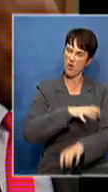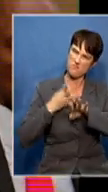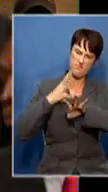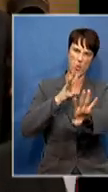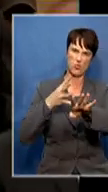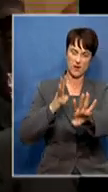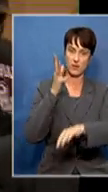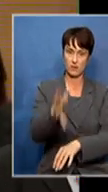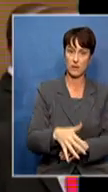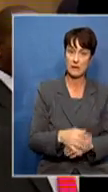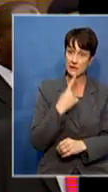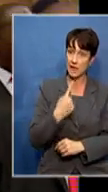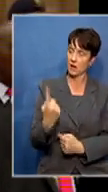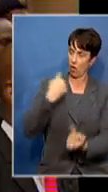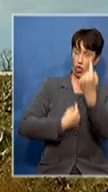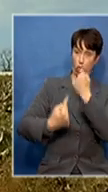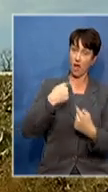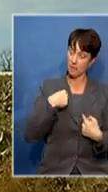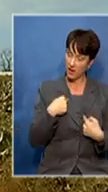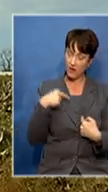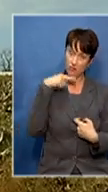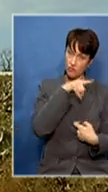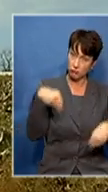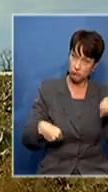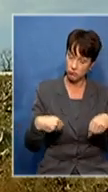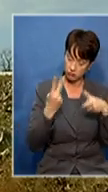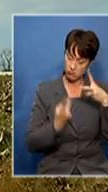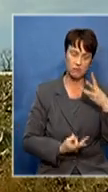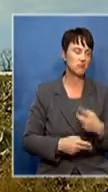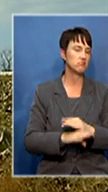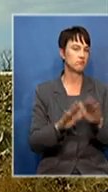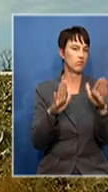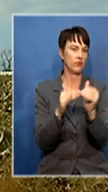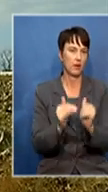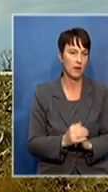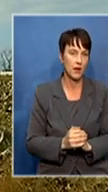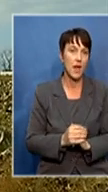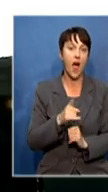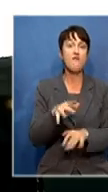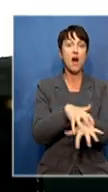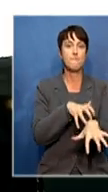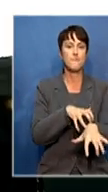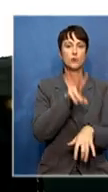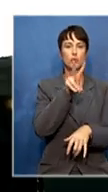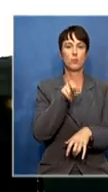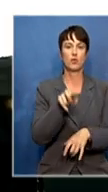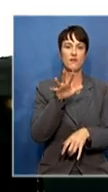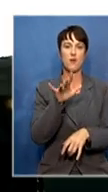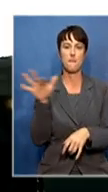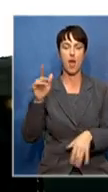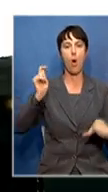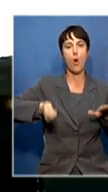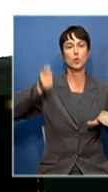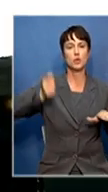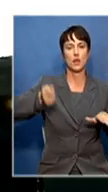tender fraud and corruption charges against him. His farm was auctioned for 2.5 million rand while his incomplete house